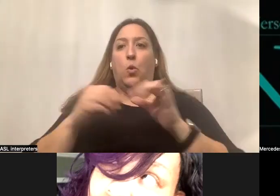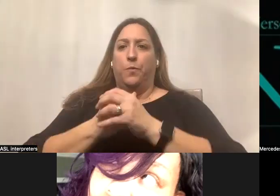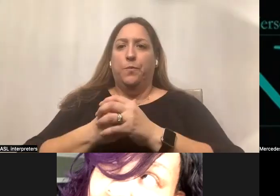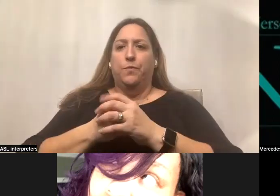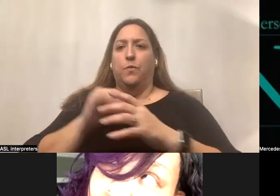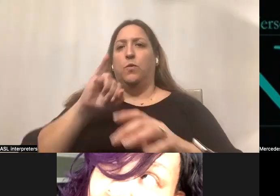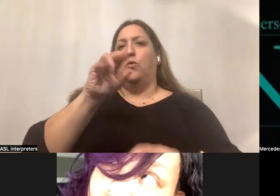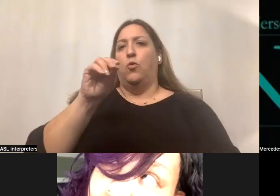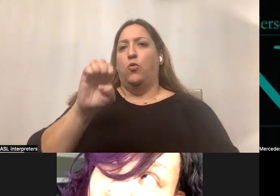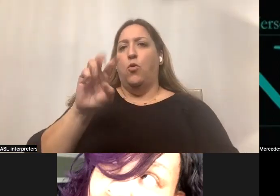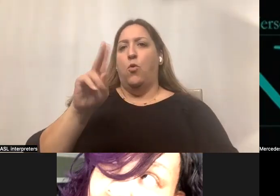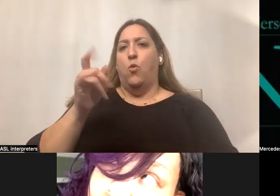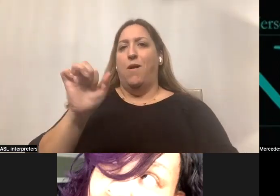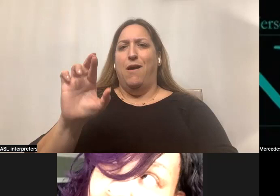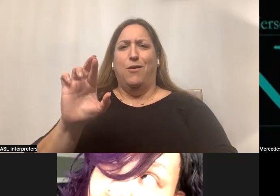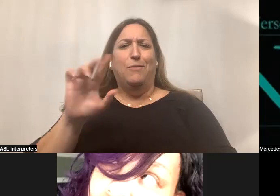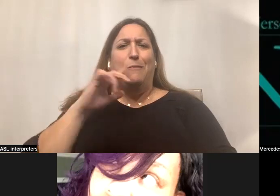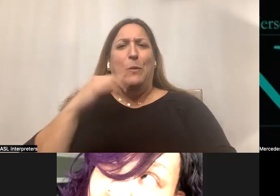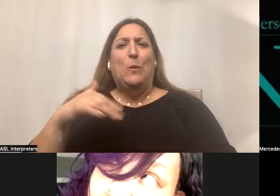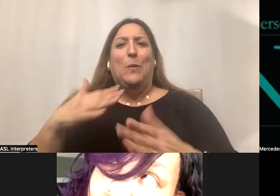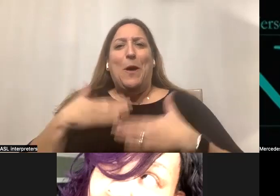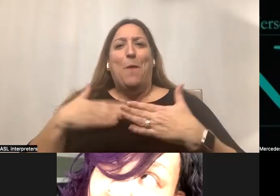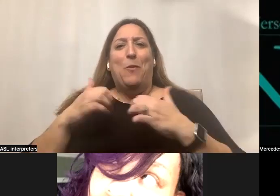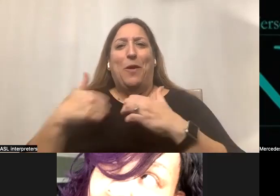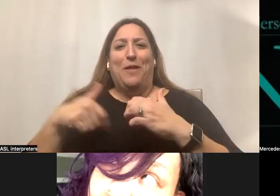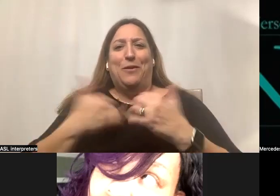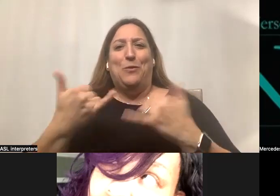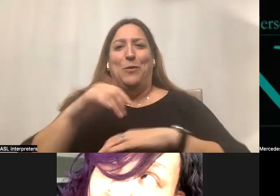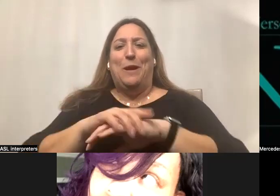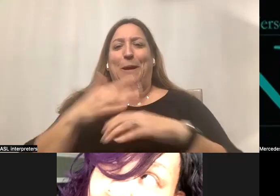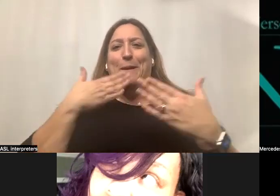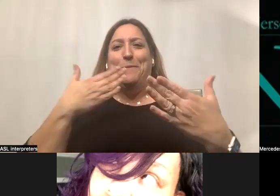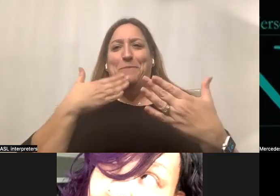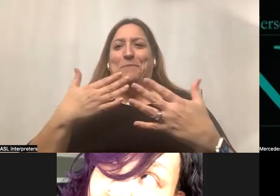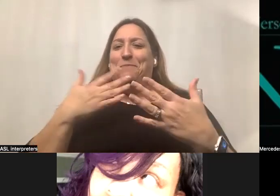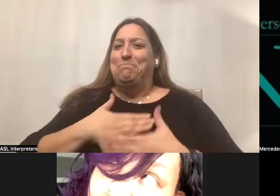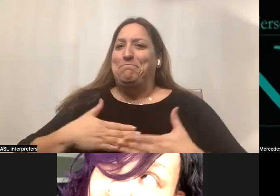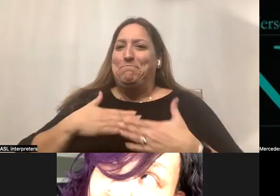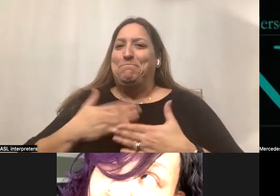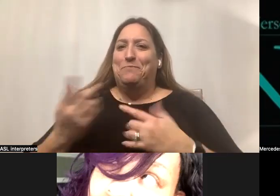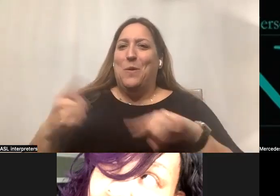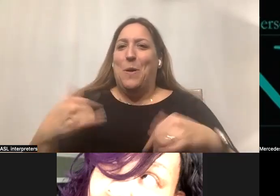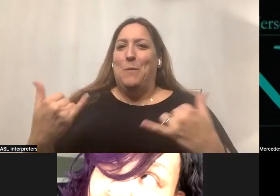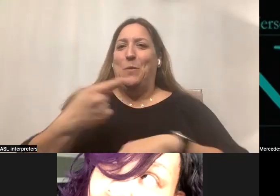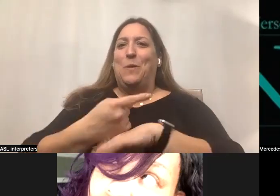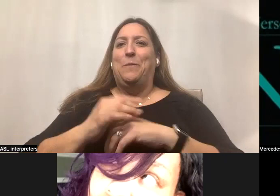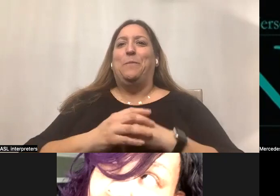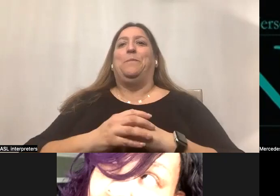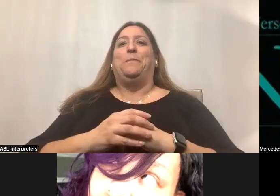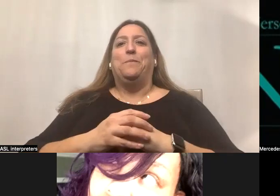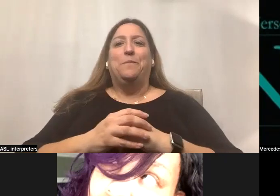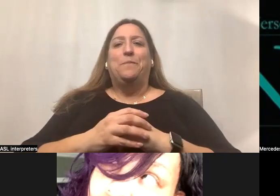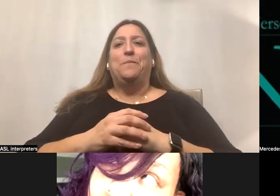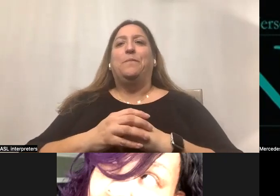Wagner, so happy that you're with us tonight. Appreciate your being here. And